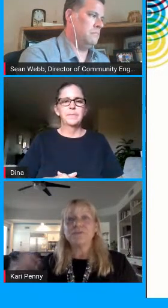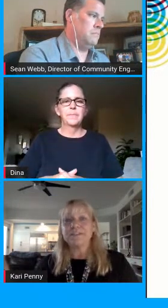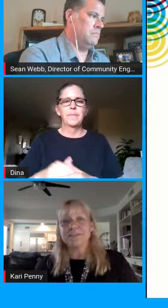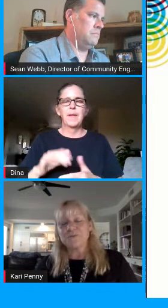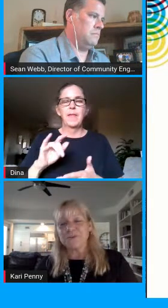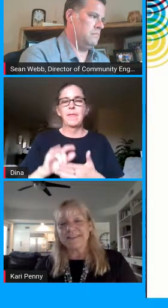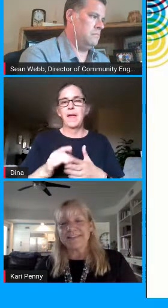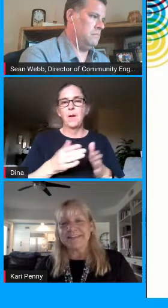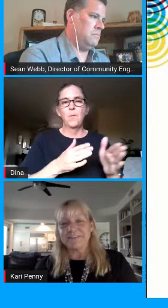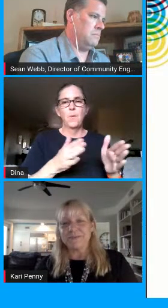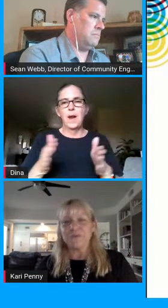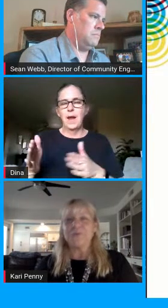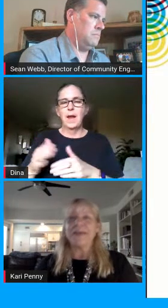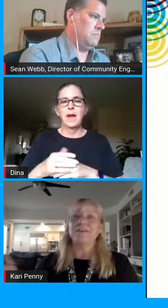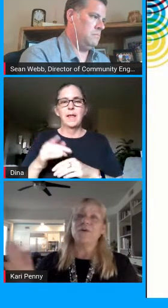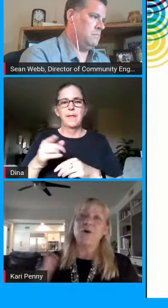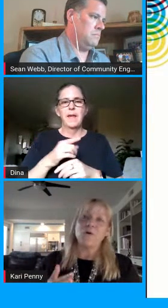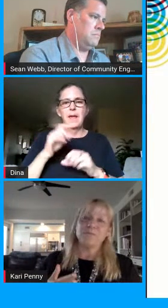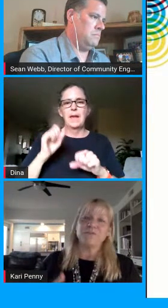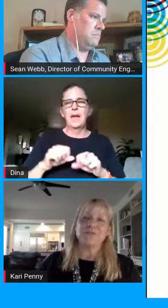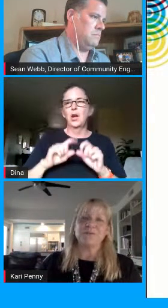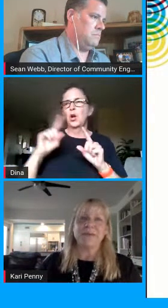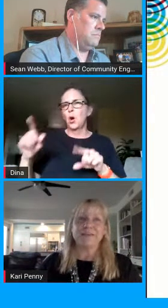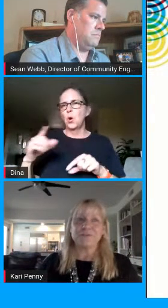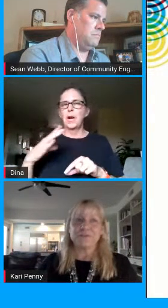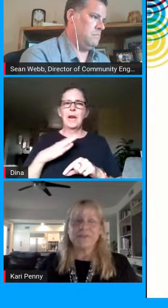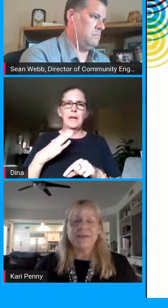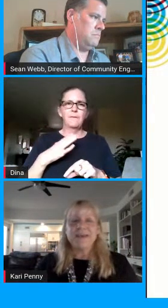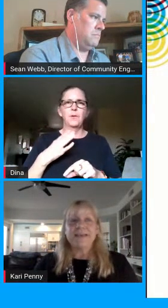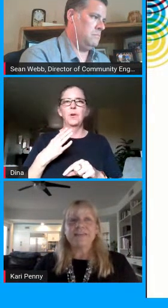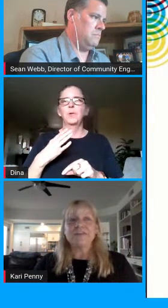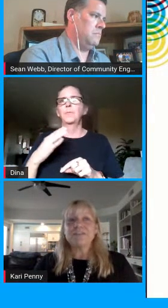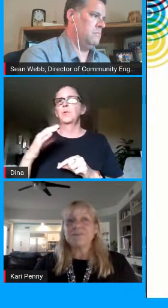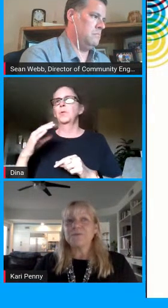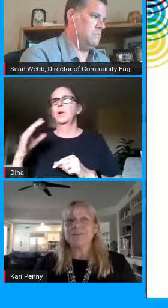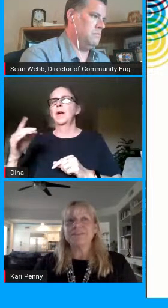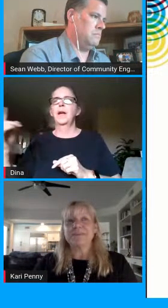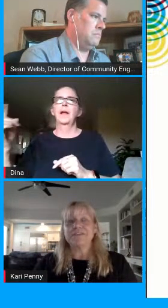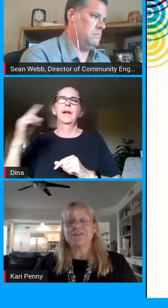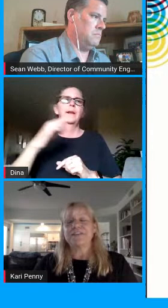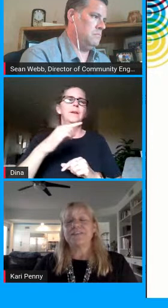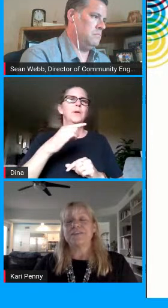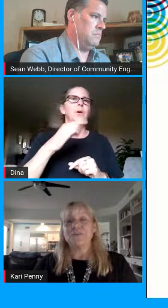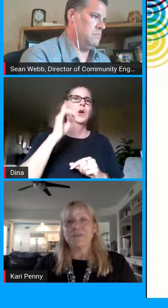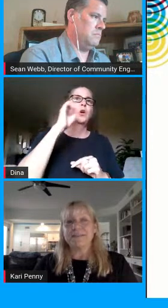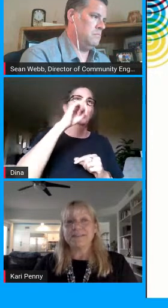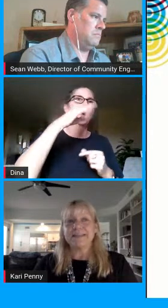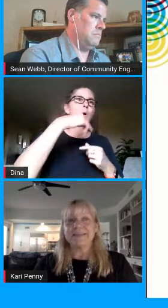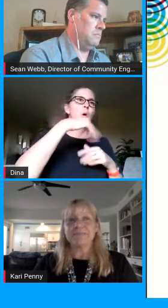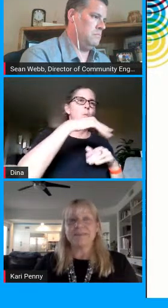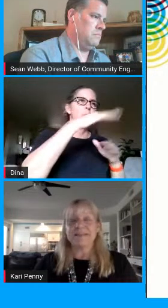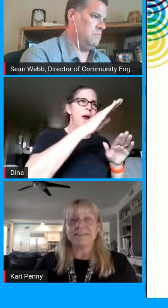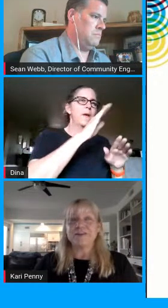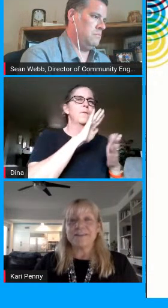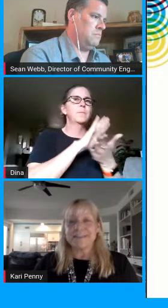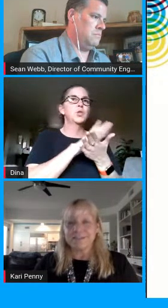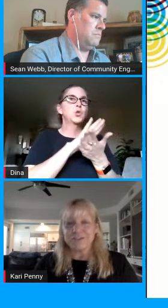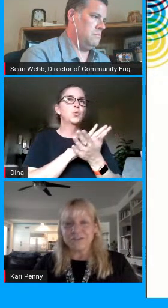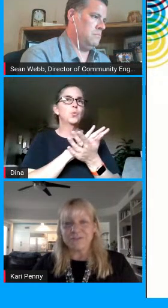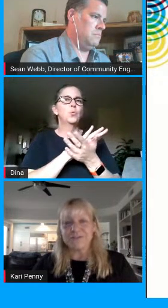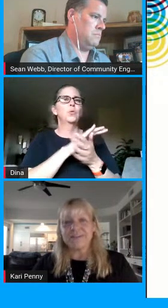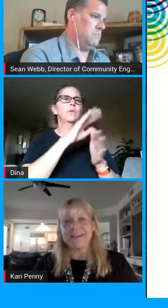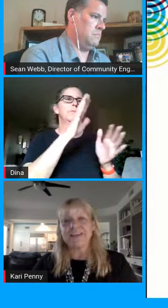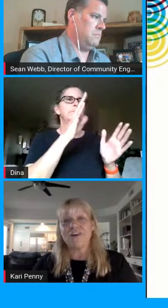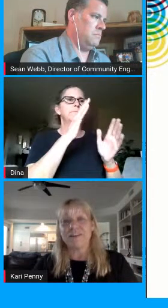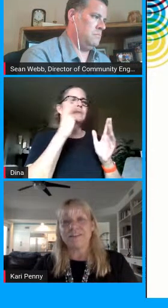can go to school in the living room and go home to their bedroom it's also important to make sure that the noise um is not an